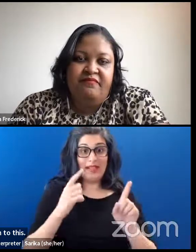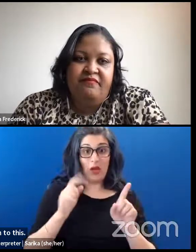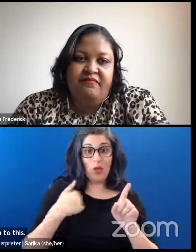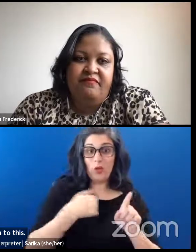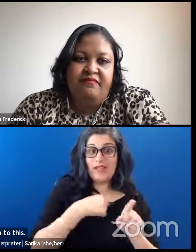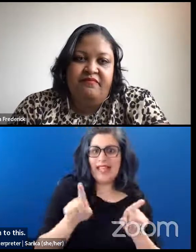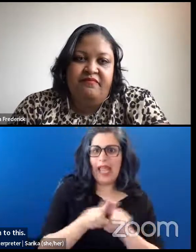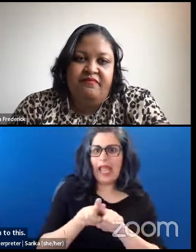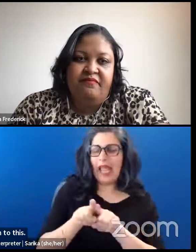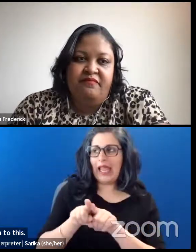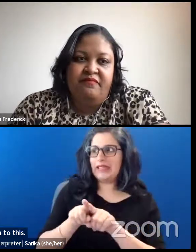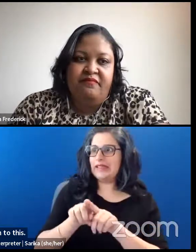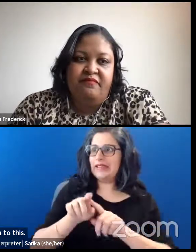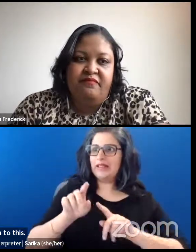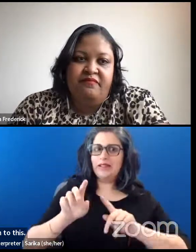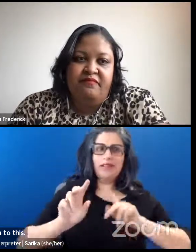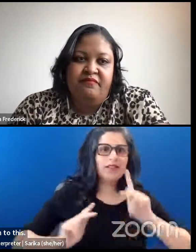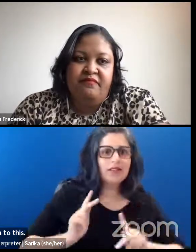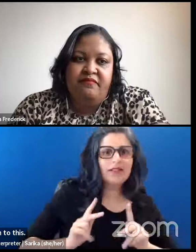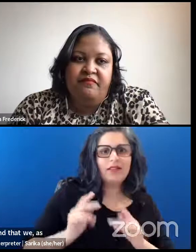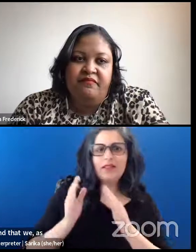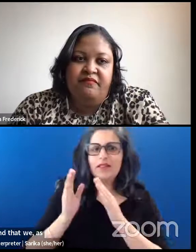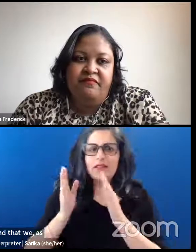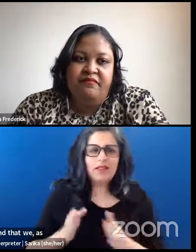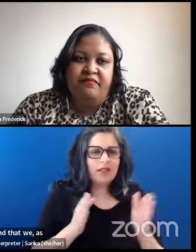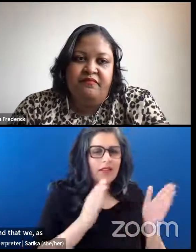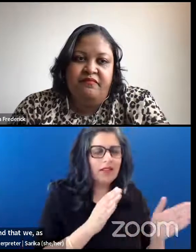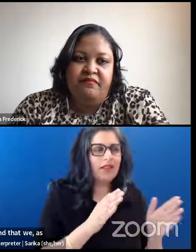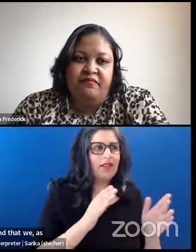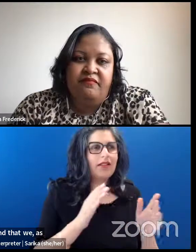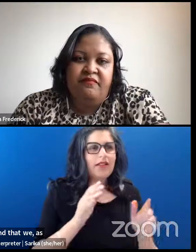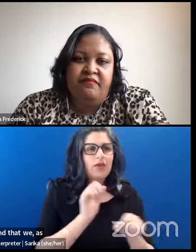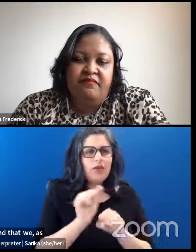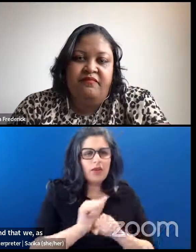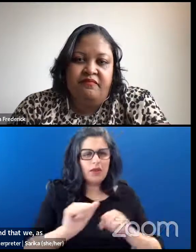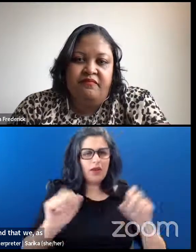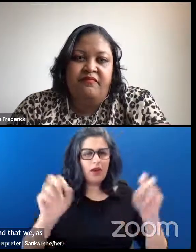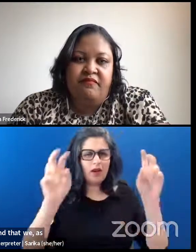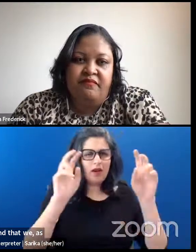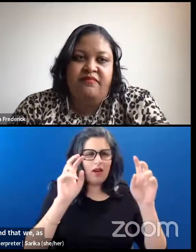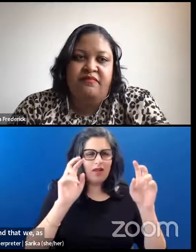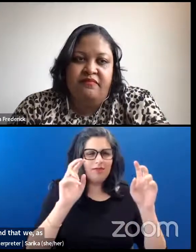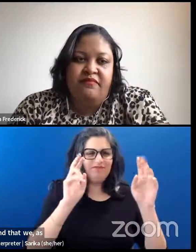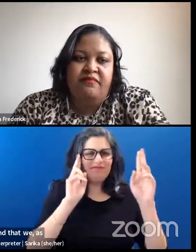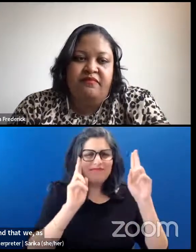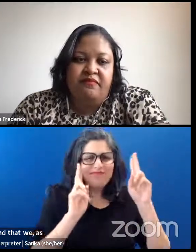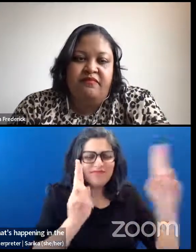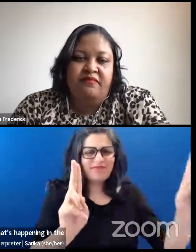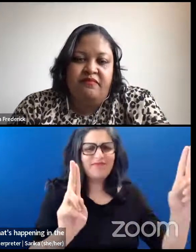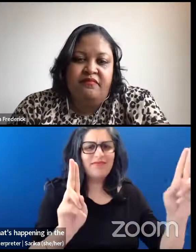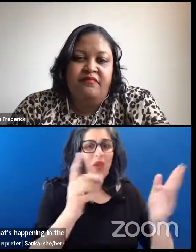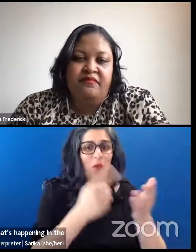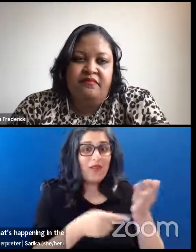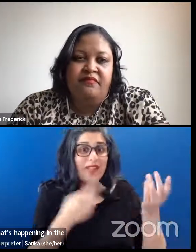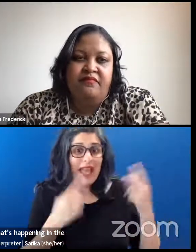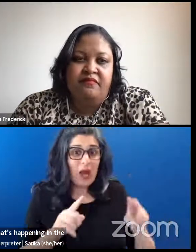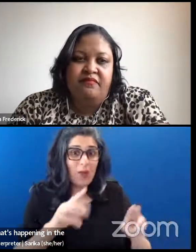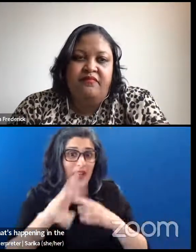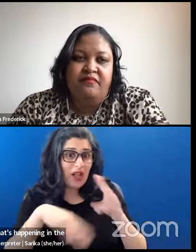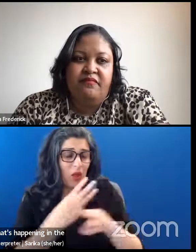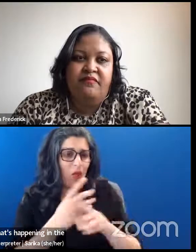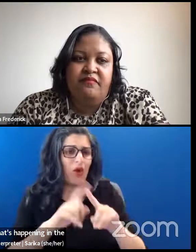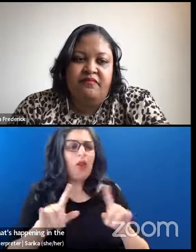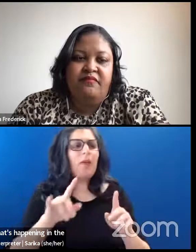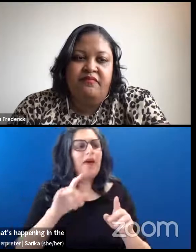work to recognize what's happening in the world, protect our well-being as we bear witness